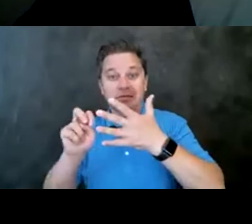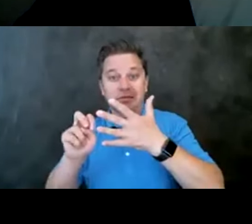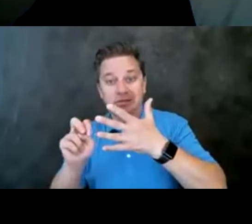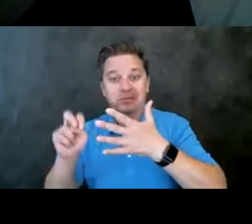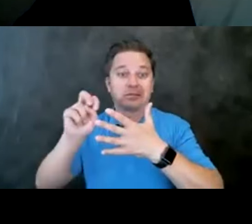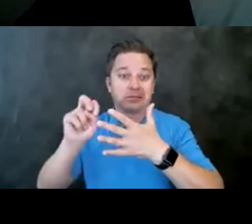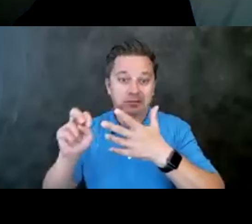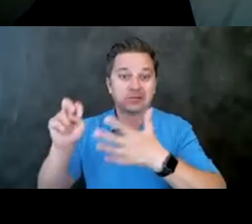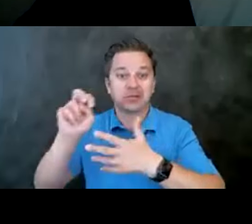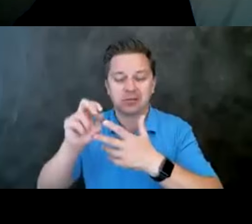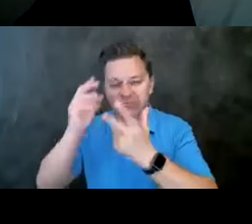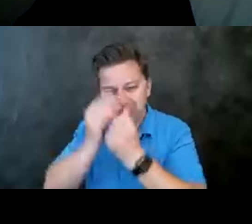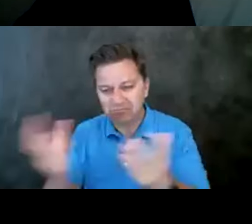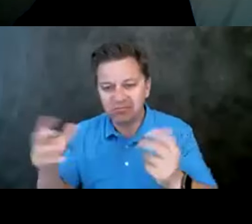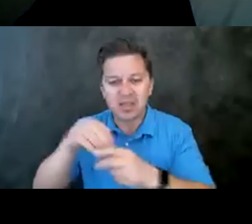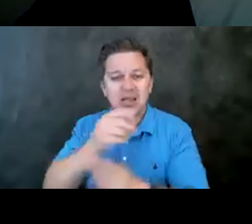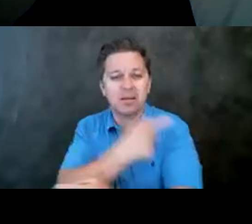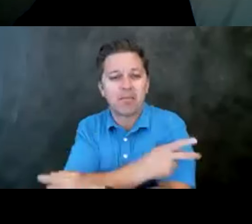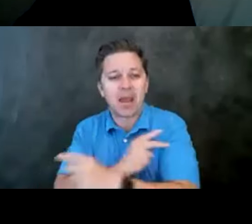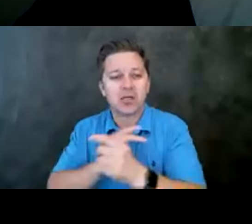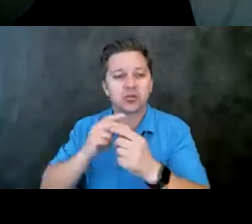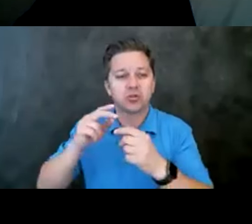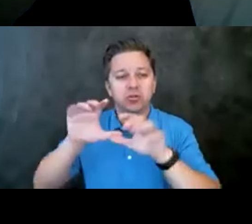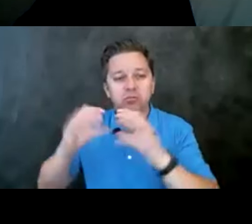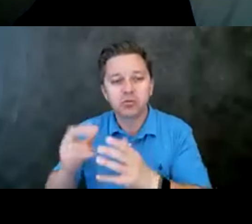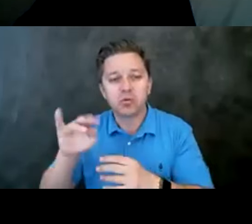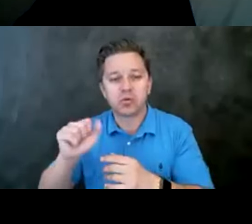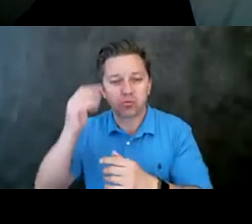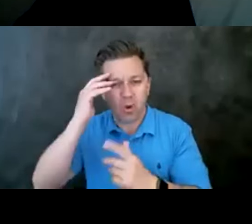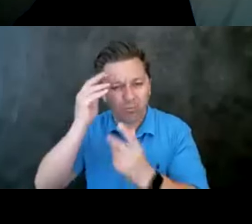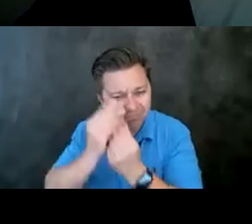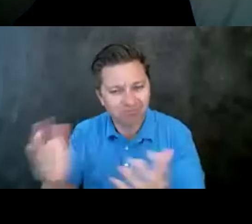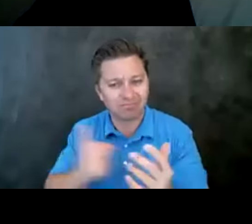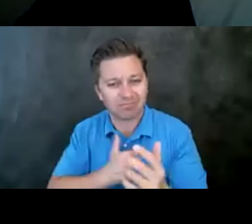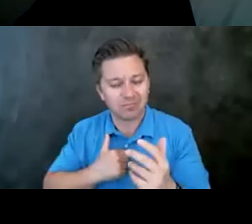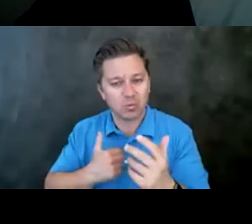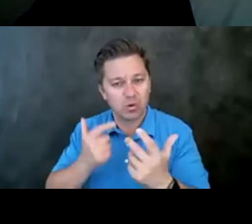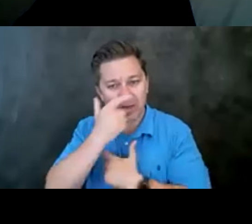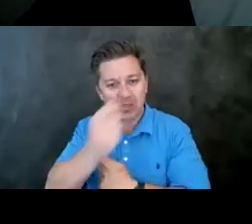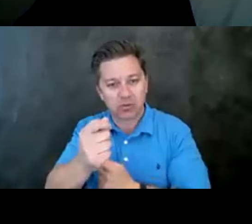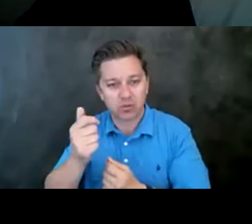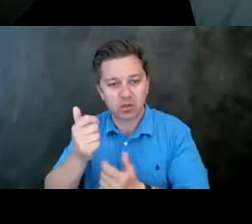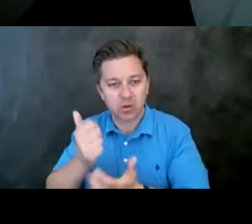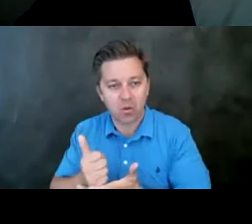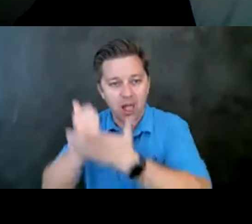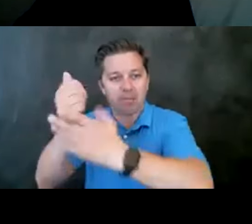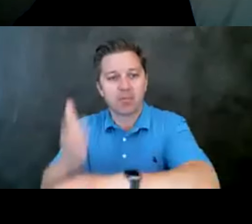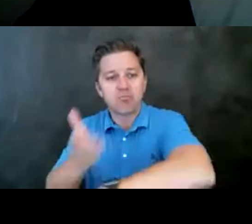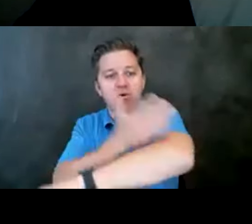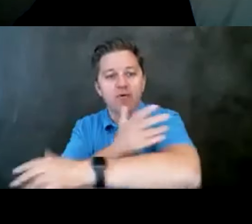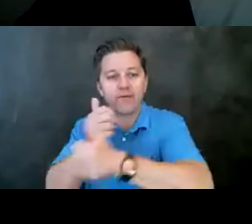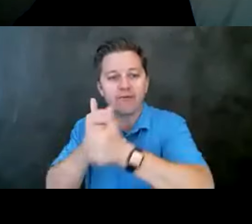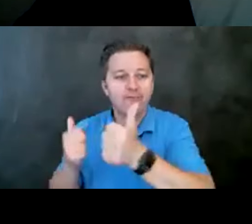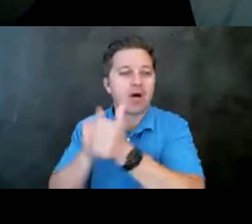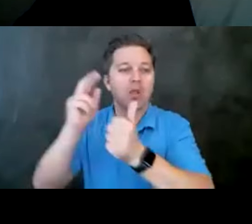inpatient units know and crisis services know that we're interested in, um, improving follow-up. We want to let them know